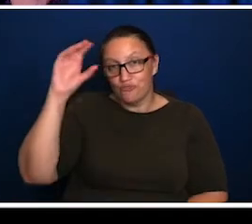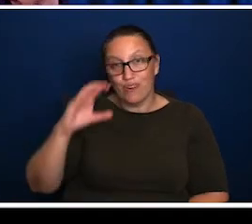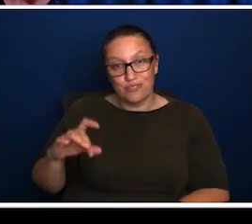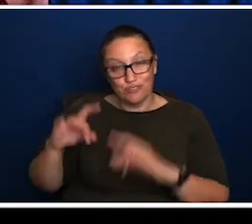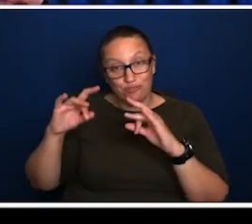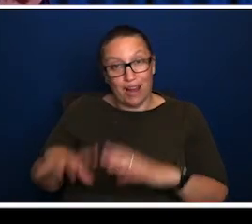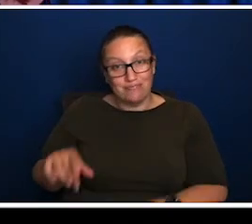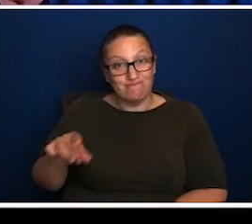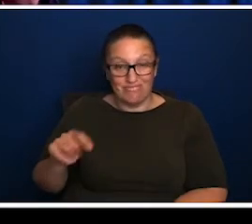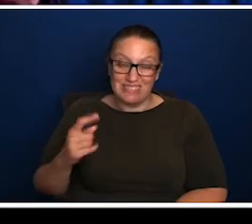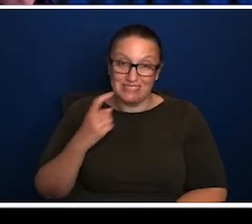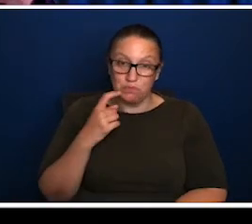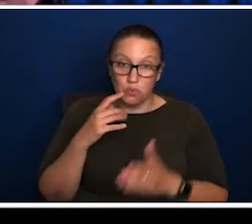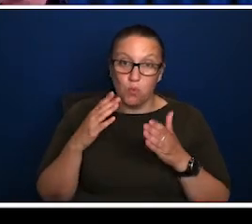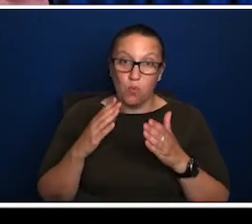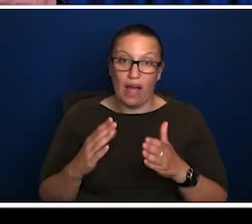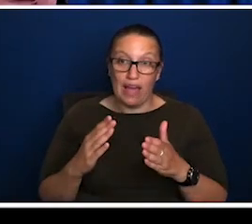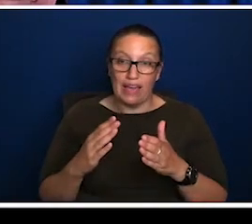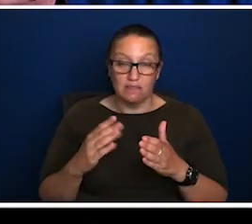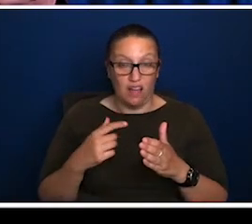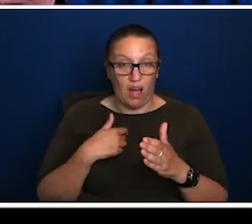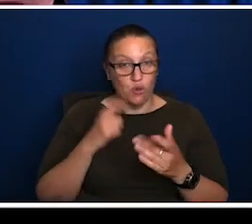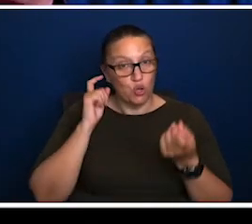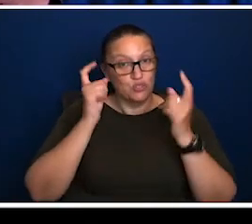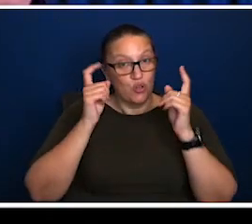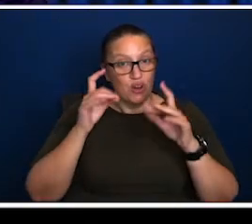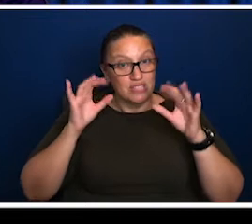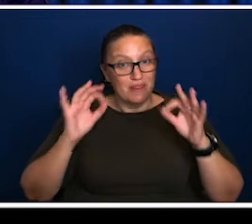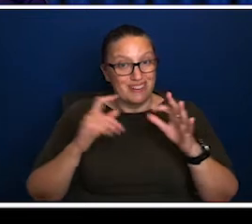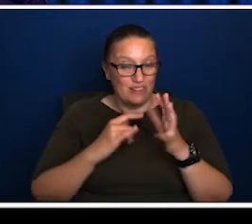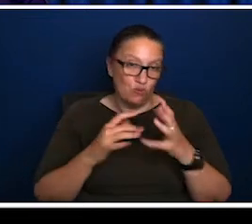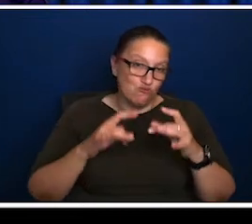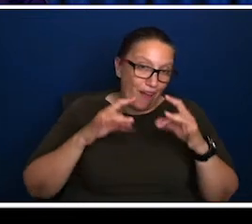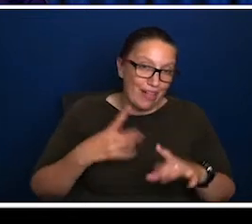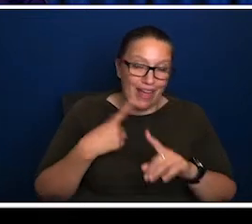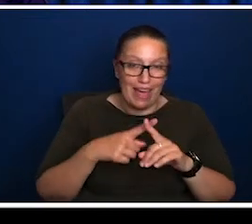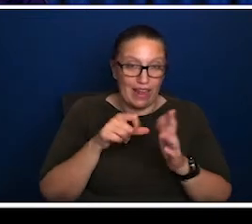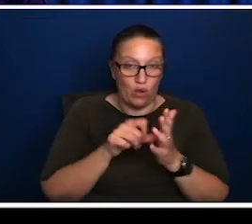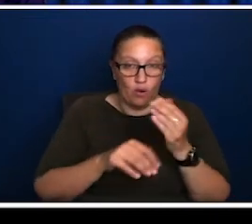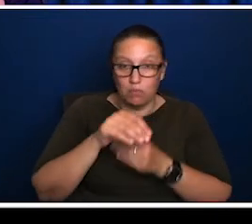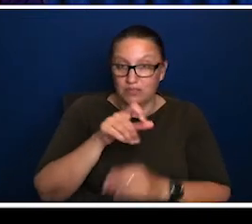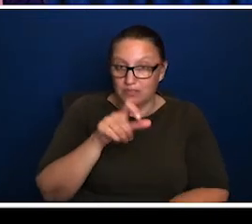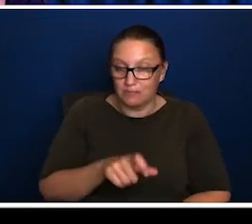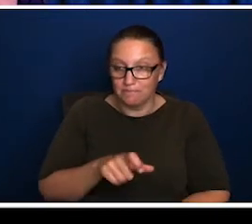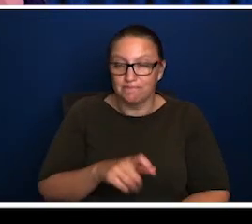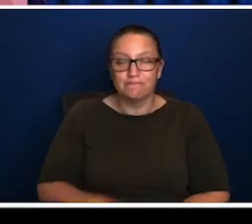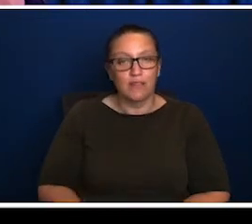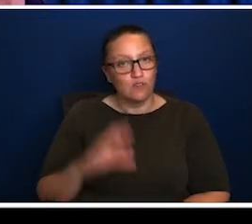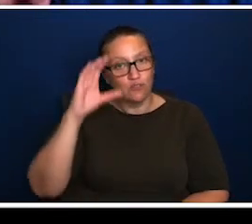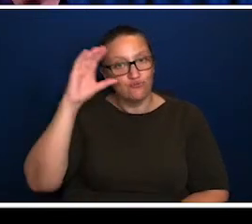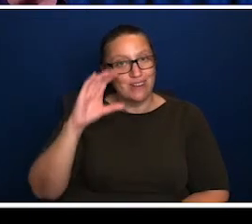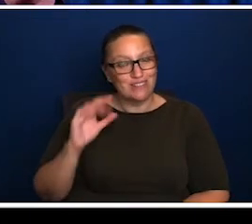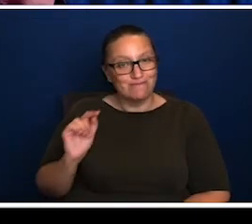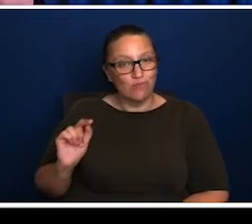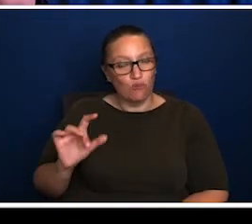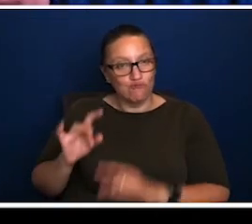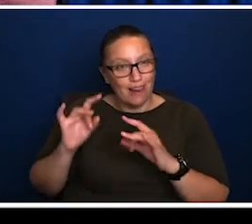In regional Australia today, there's a very simple equation that concerns me as, as sort of an Australian and also, and especially